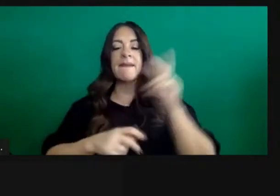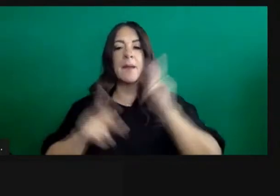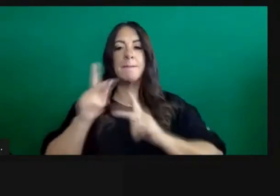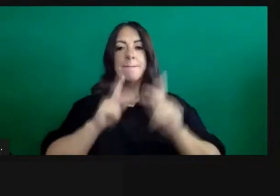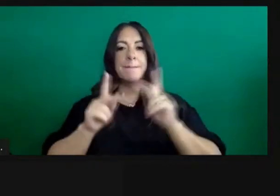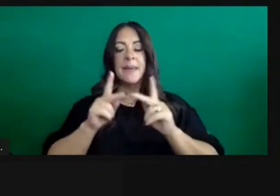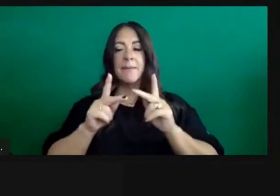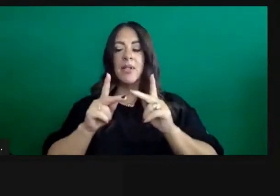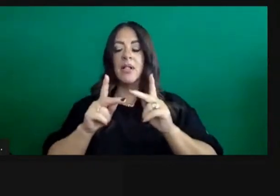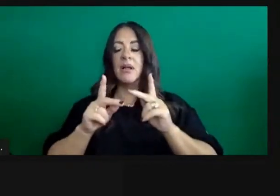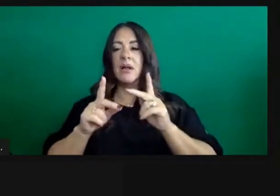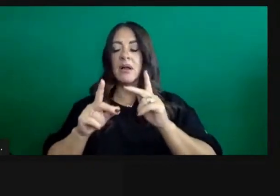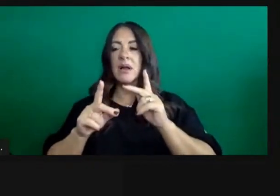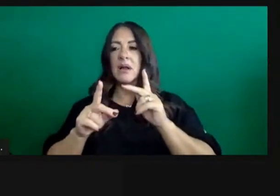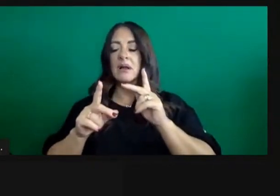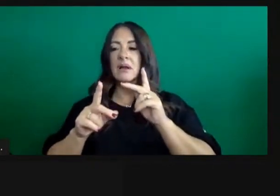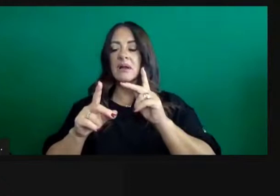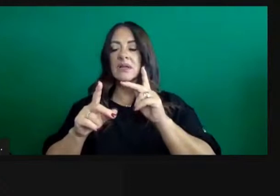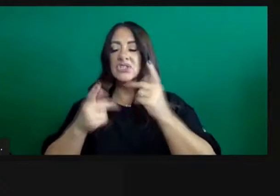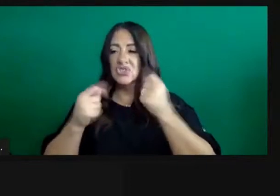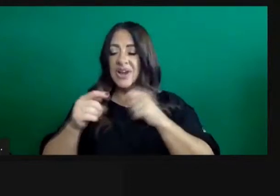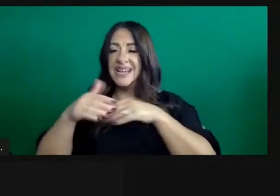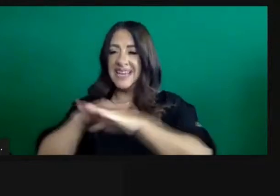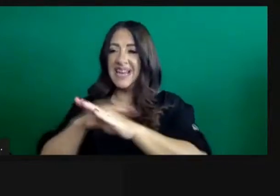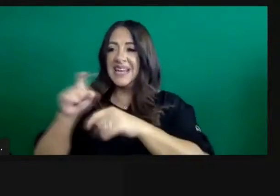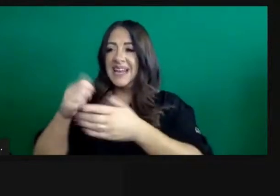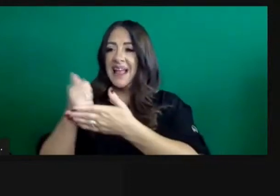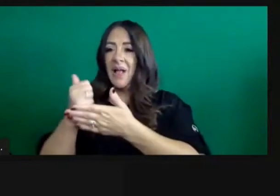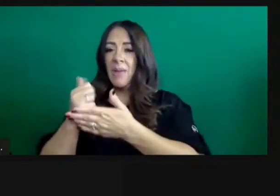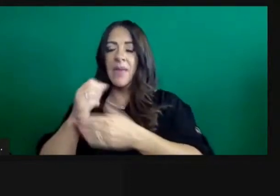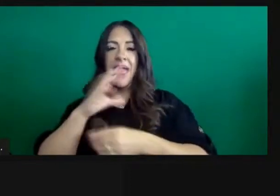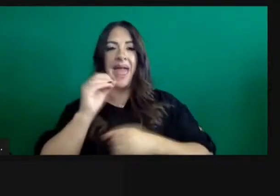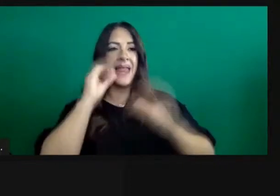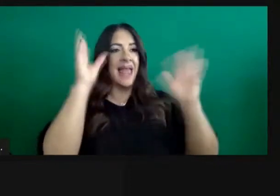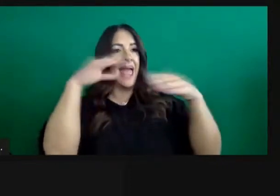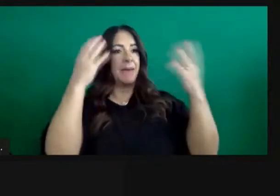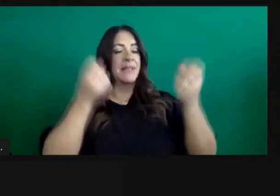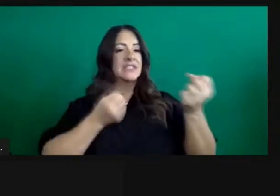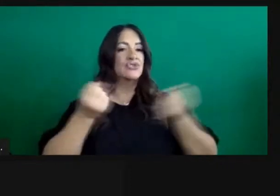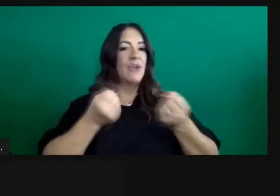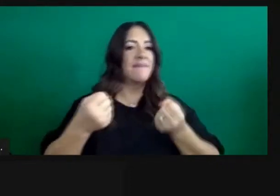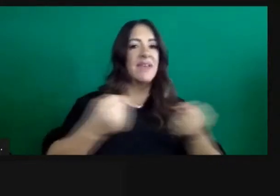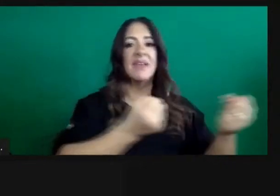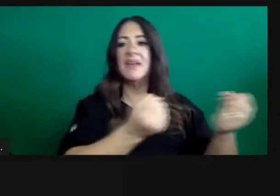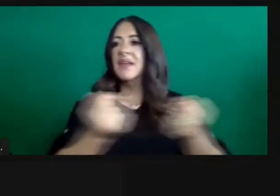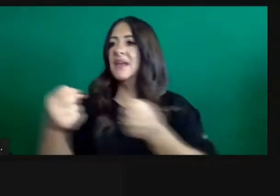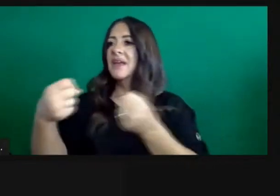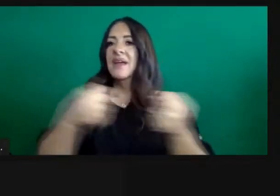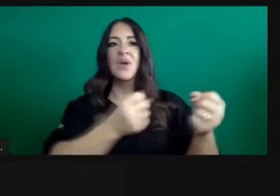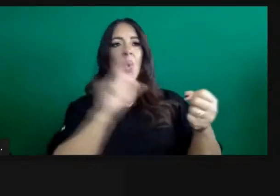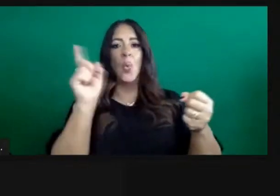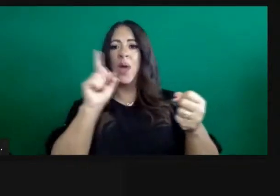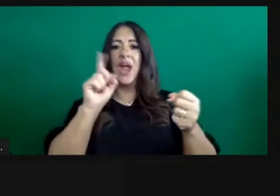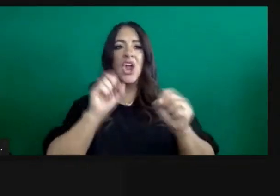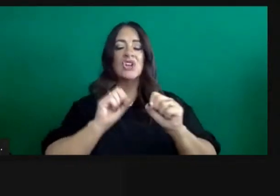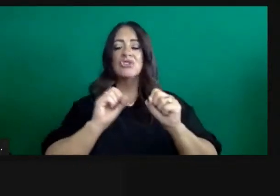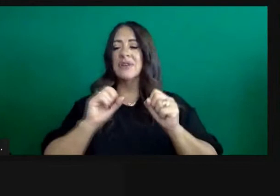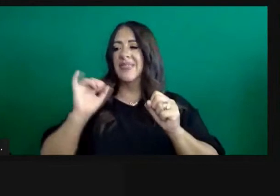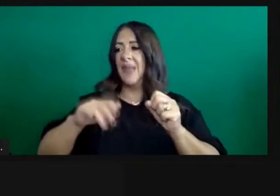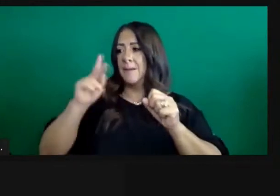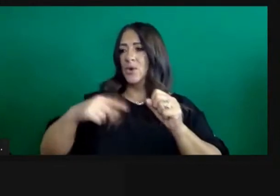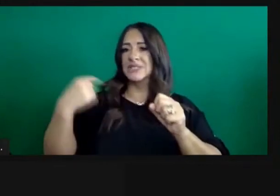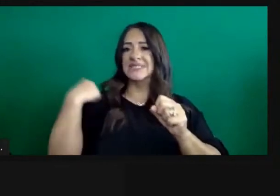ambulances that still need to find a place to drop off a patient so they can get back into the field